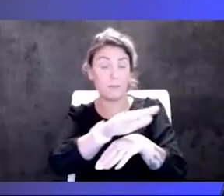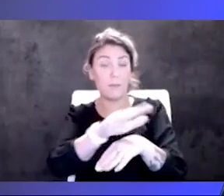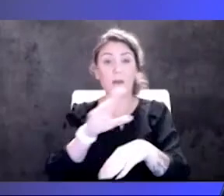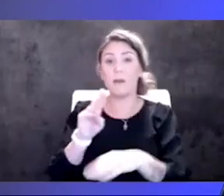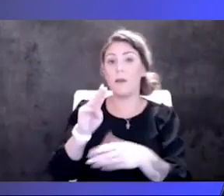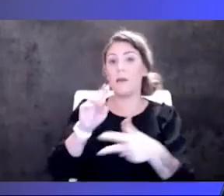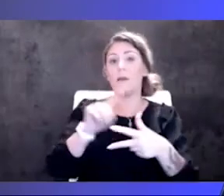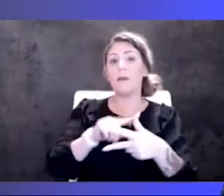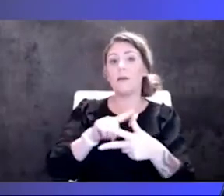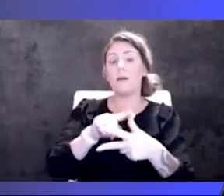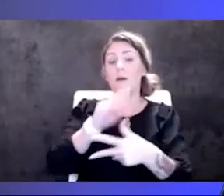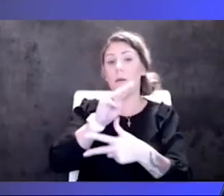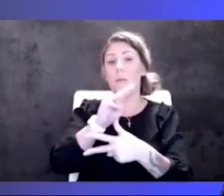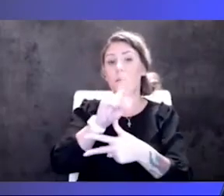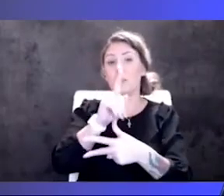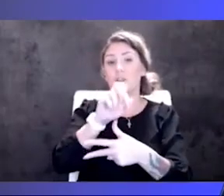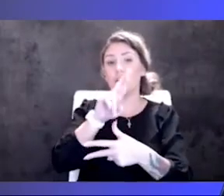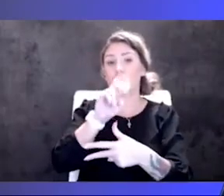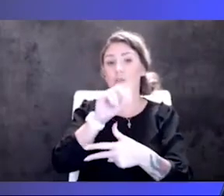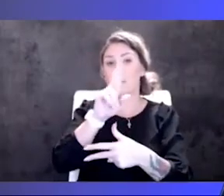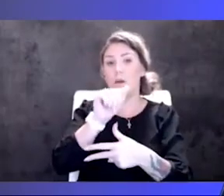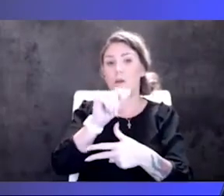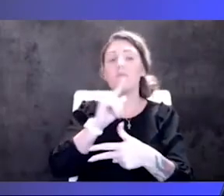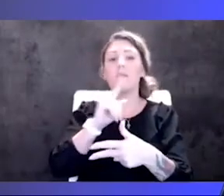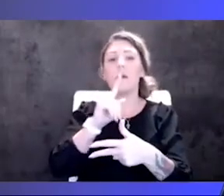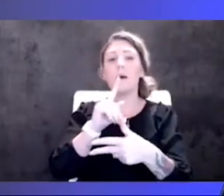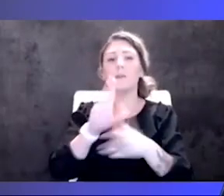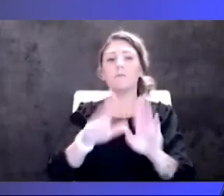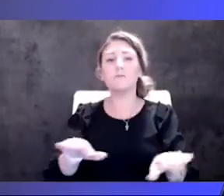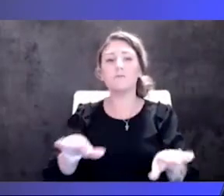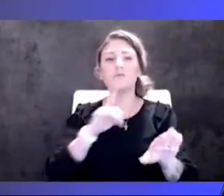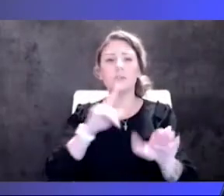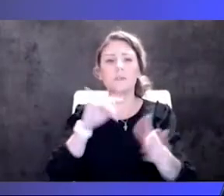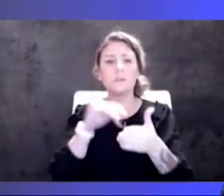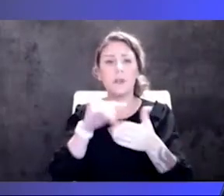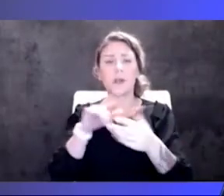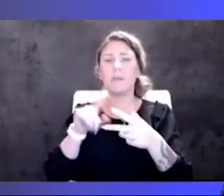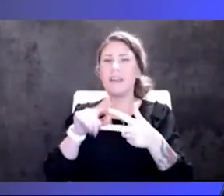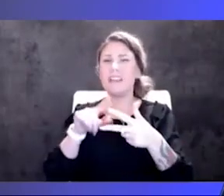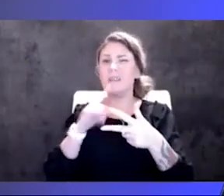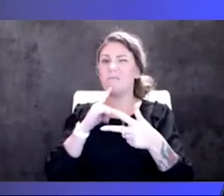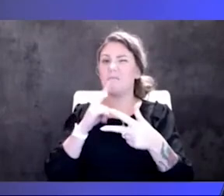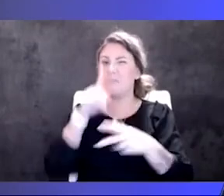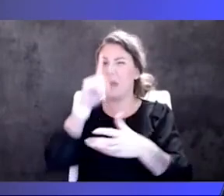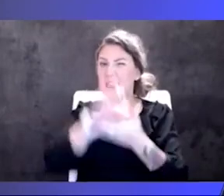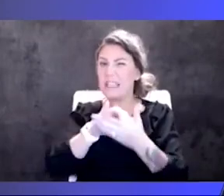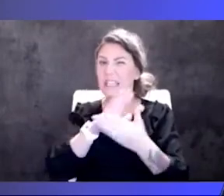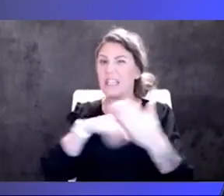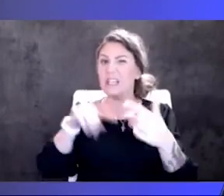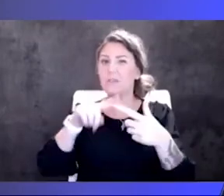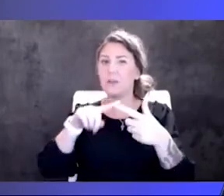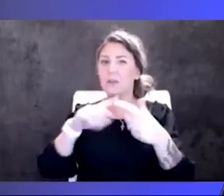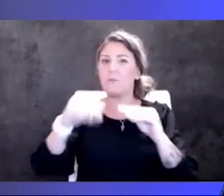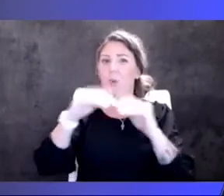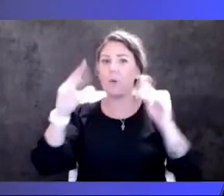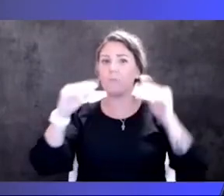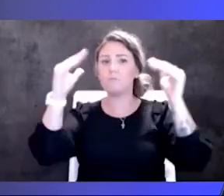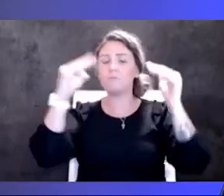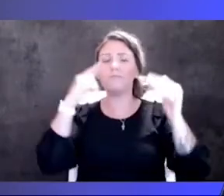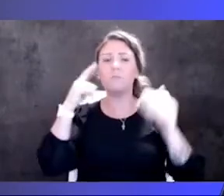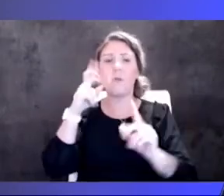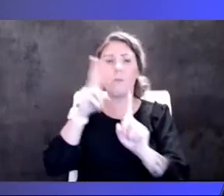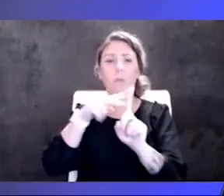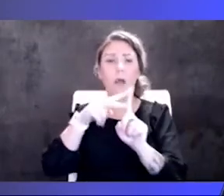doing a pediatric study, but I believe Pfizer might be a little bit ahead of them in terms of applying for emergency use authorization.